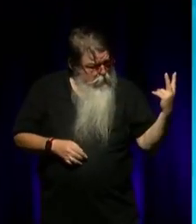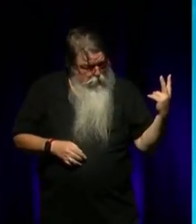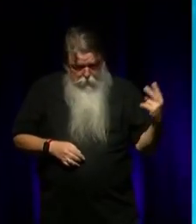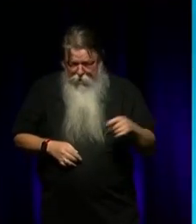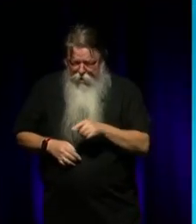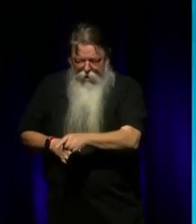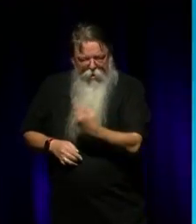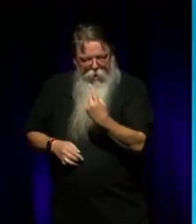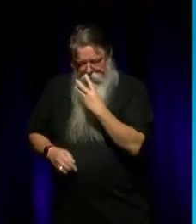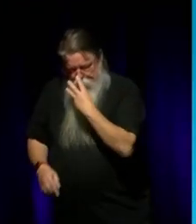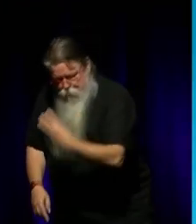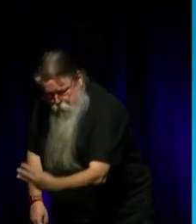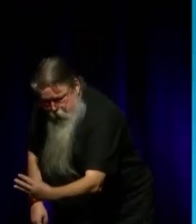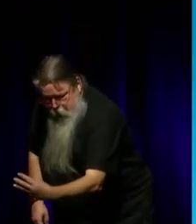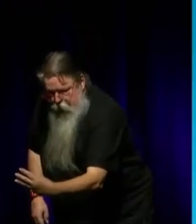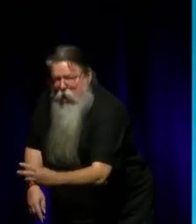30, and, um,